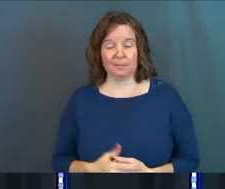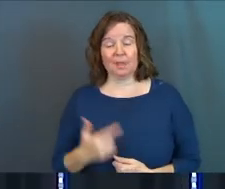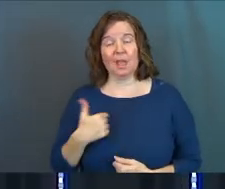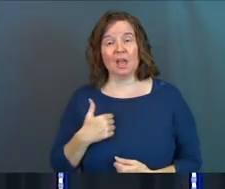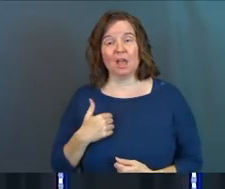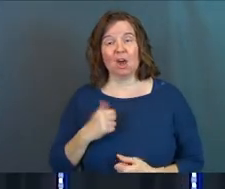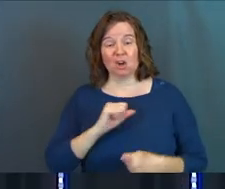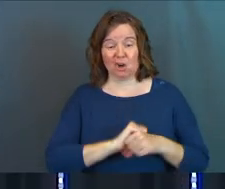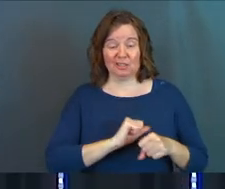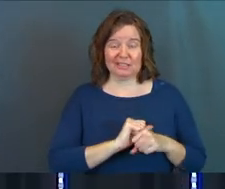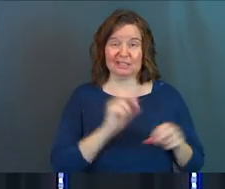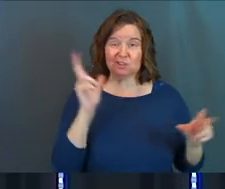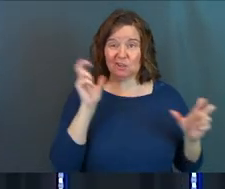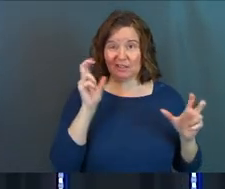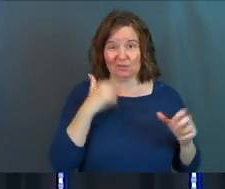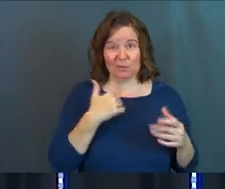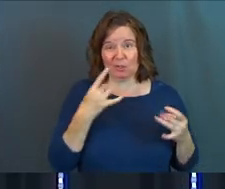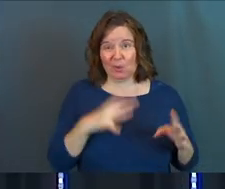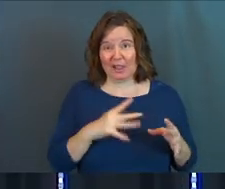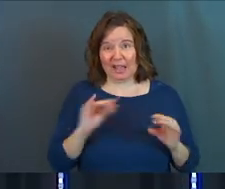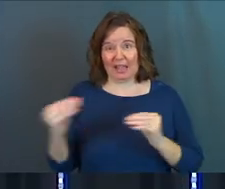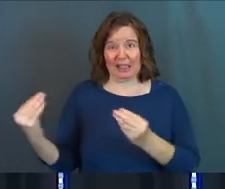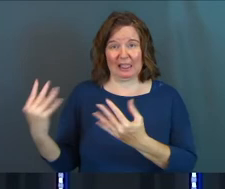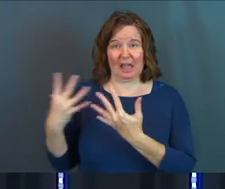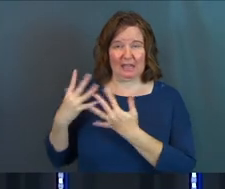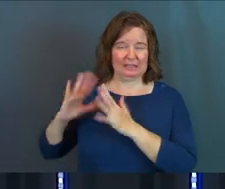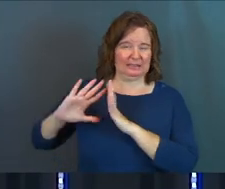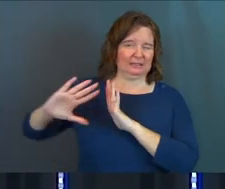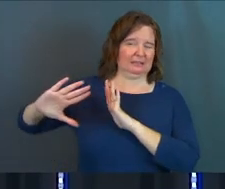And our deeds are evil. And we don't like light.